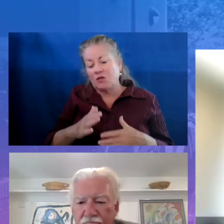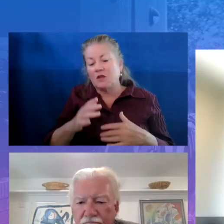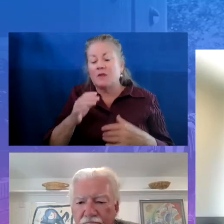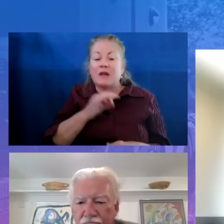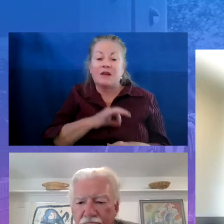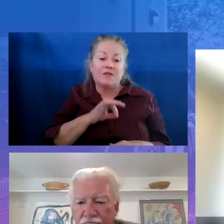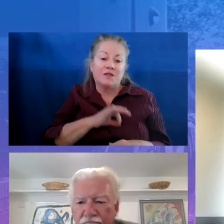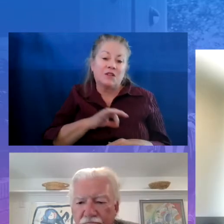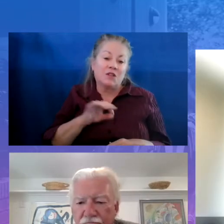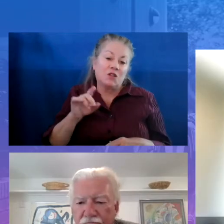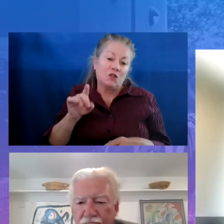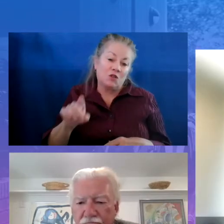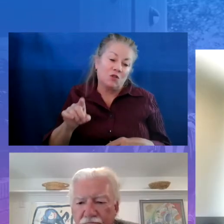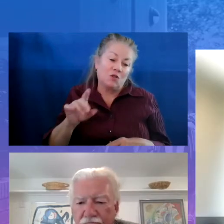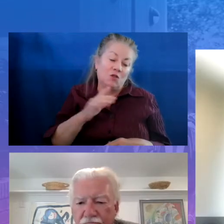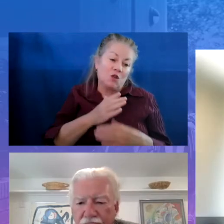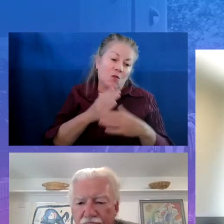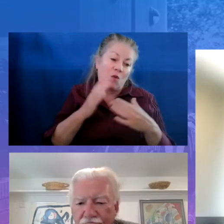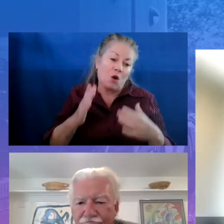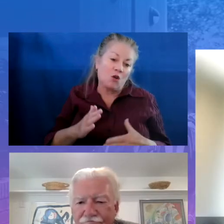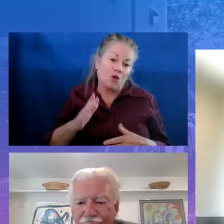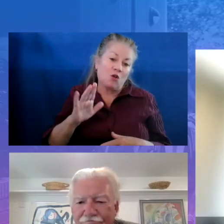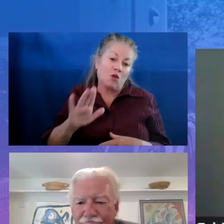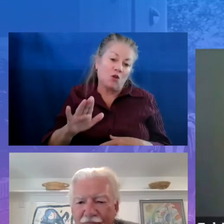your partners, and the student safety service.